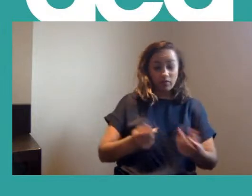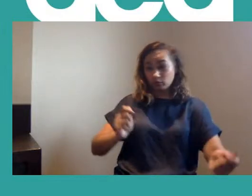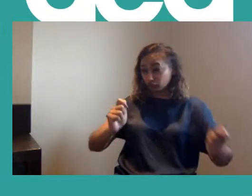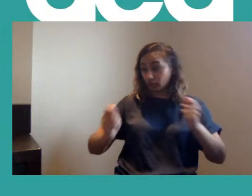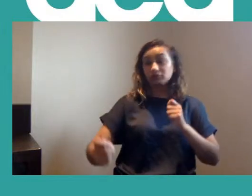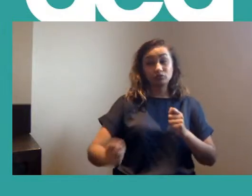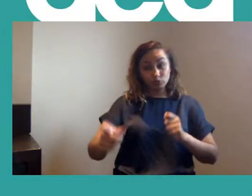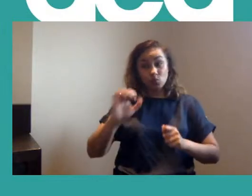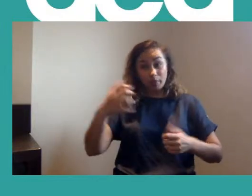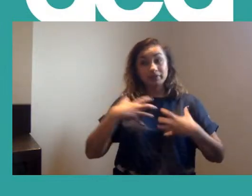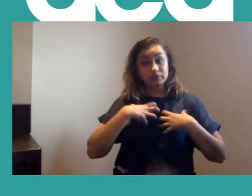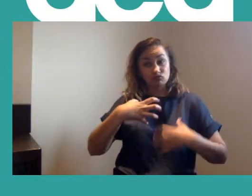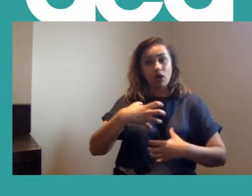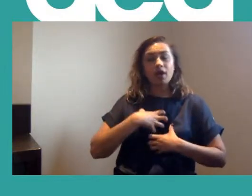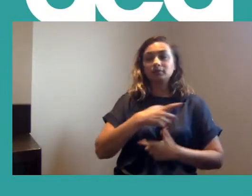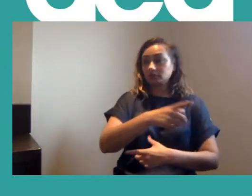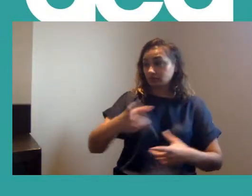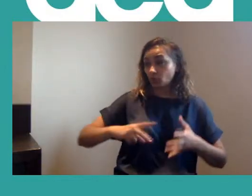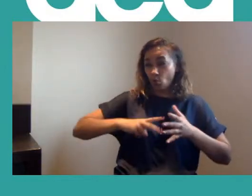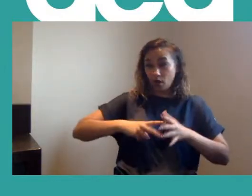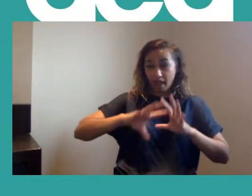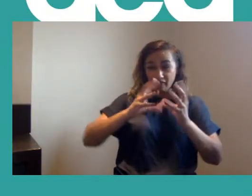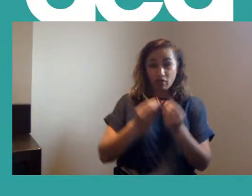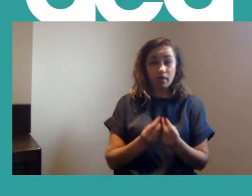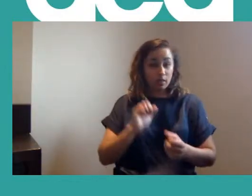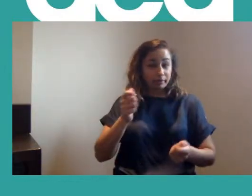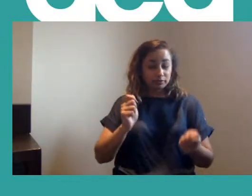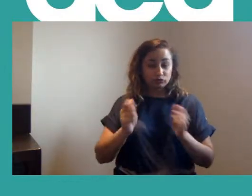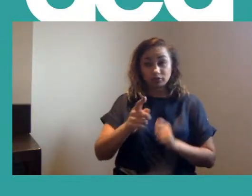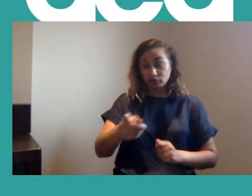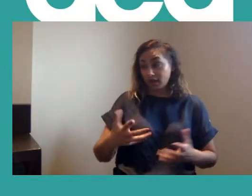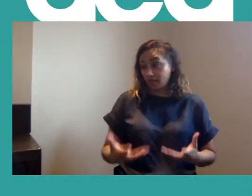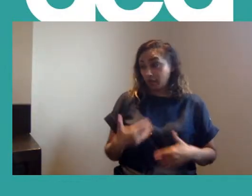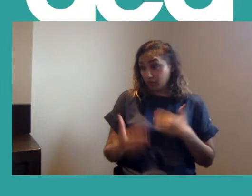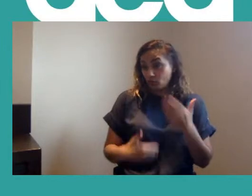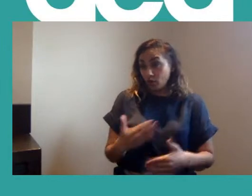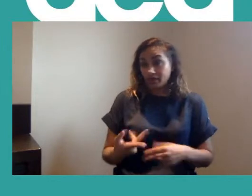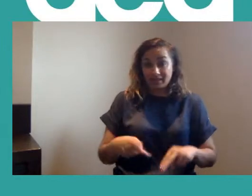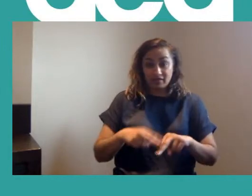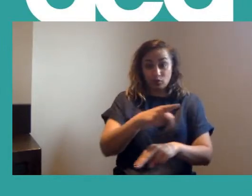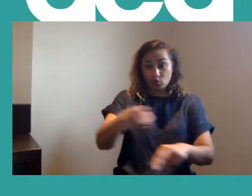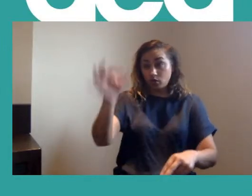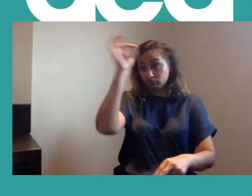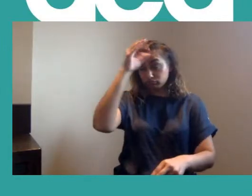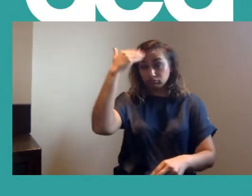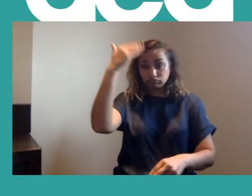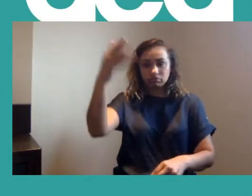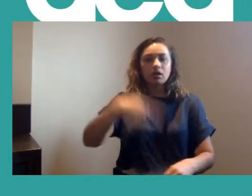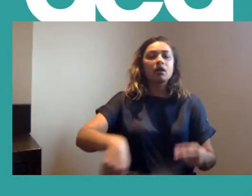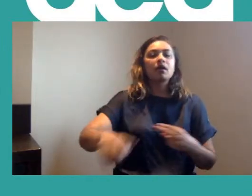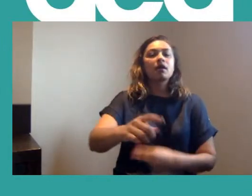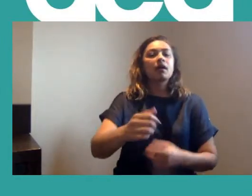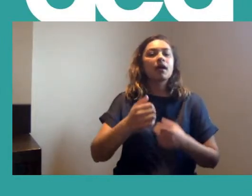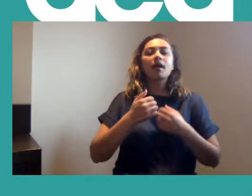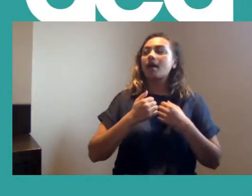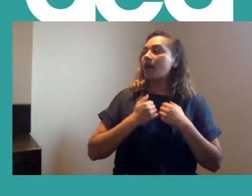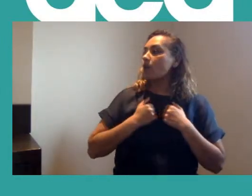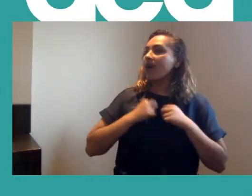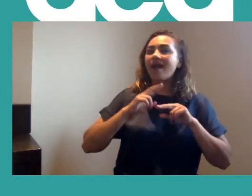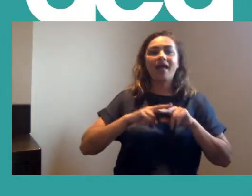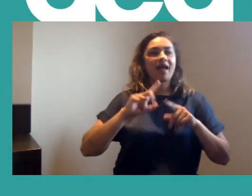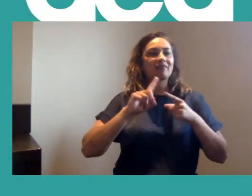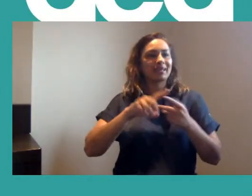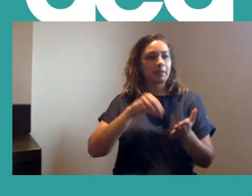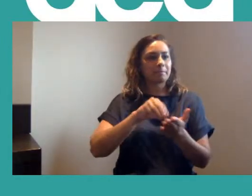organise within your branches. You know, clearly, we're working at the minute for those who don't know, and in the FEP